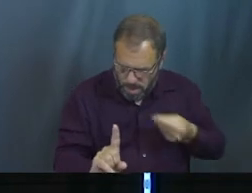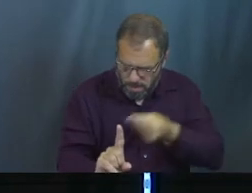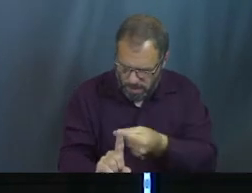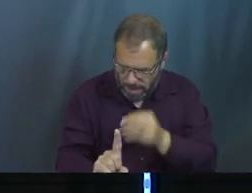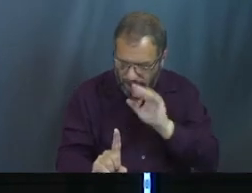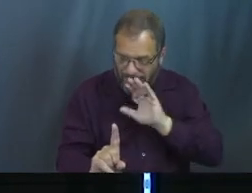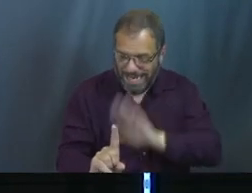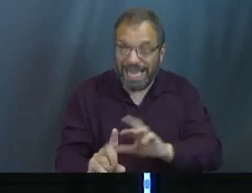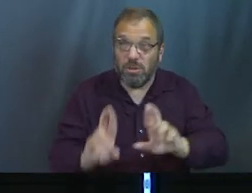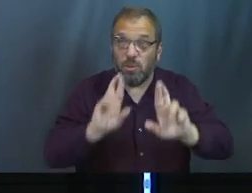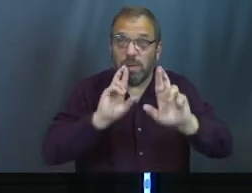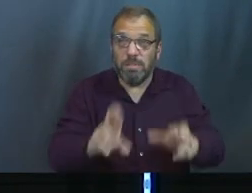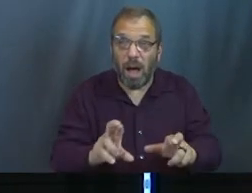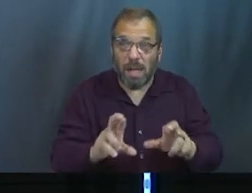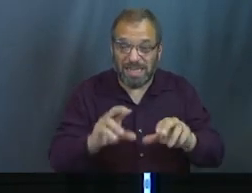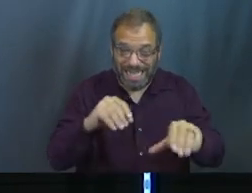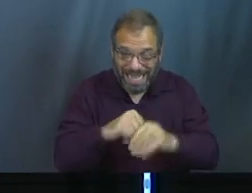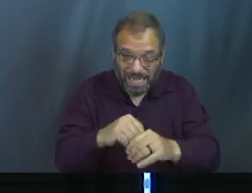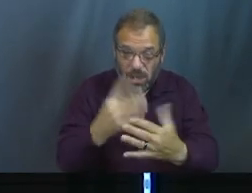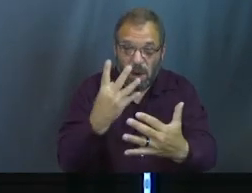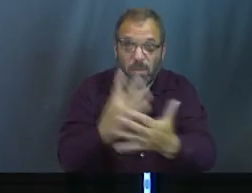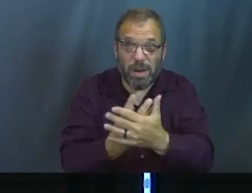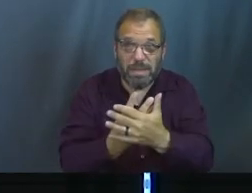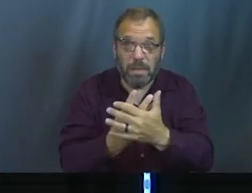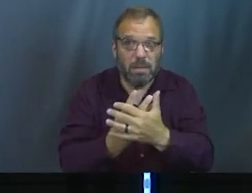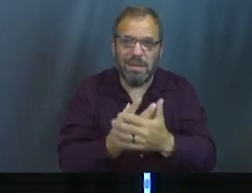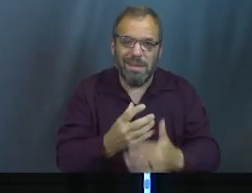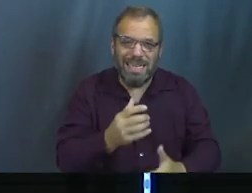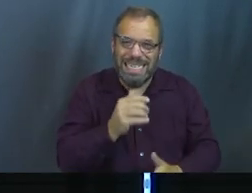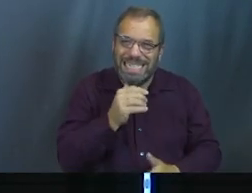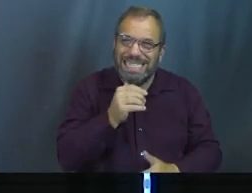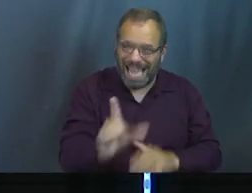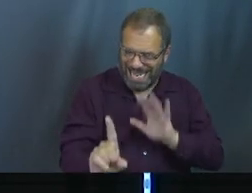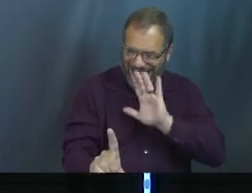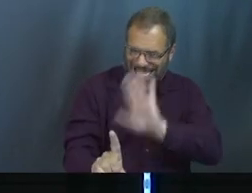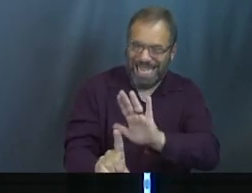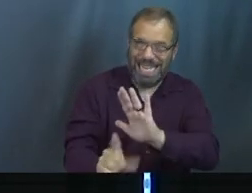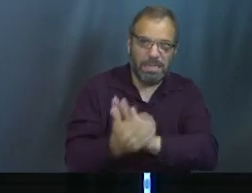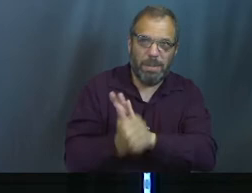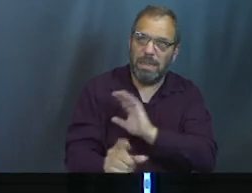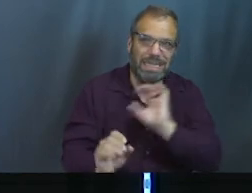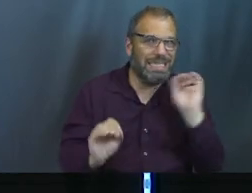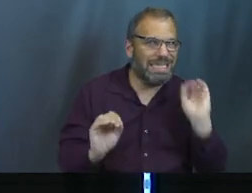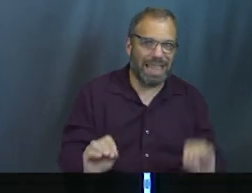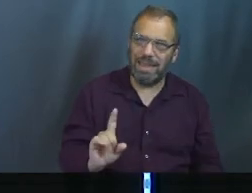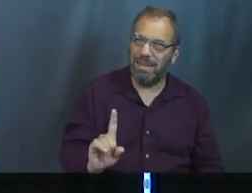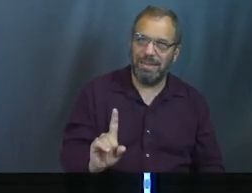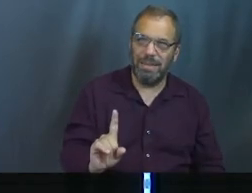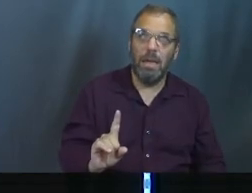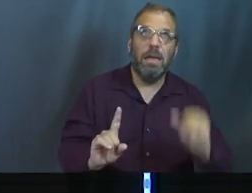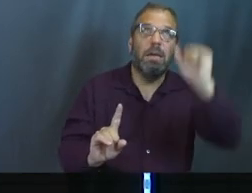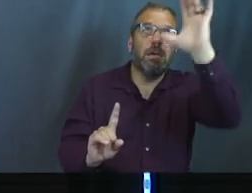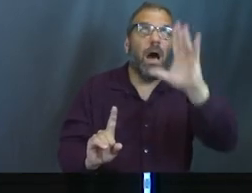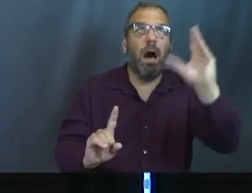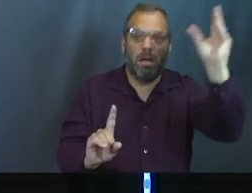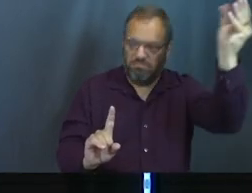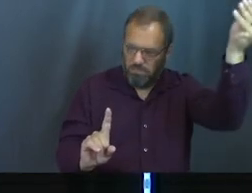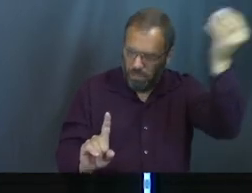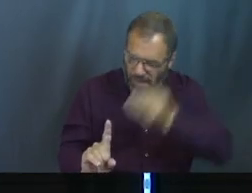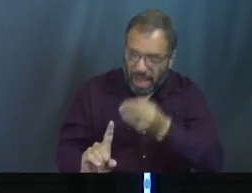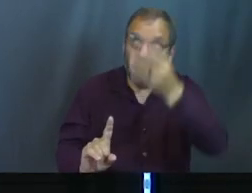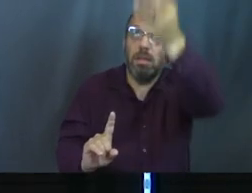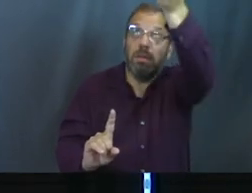to respond the way that he did really had nothing to do with his ability at all. God did it.